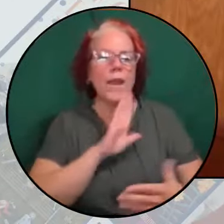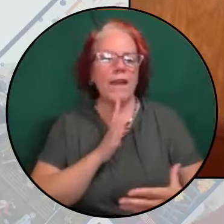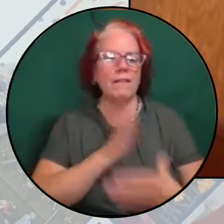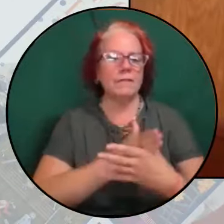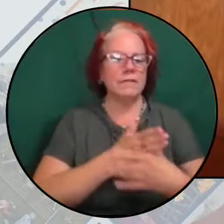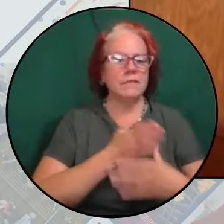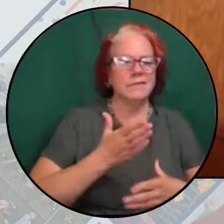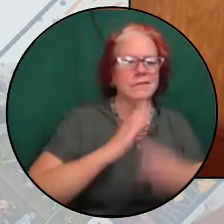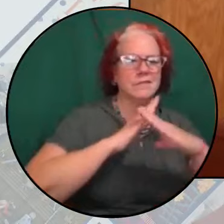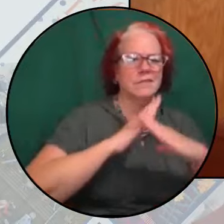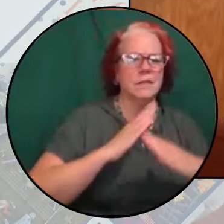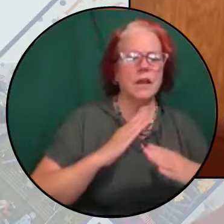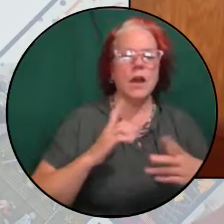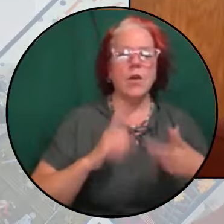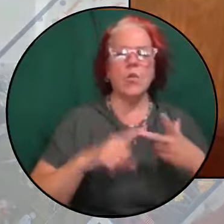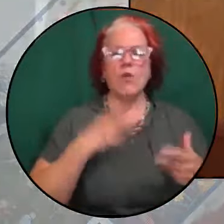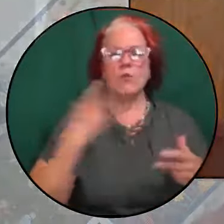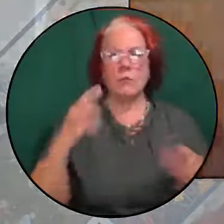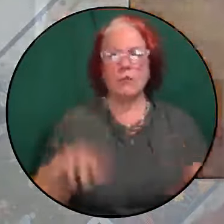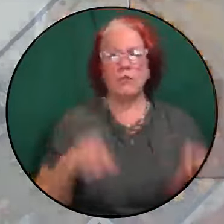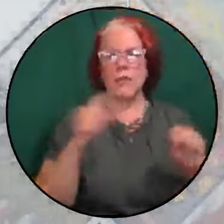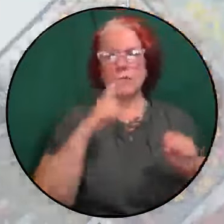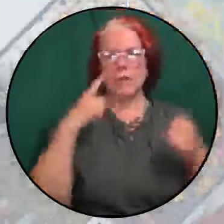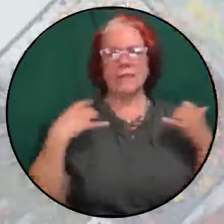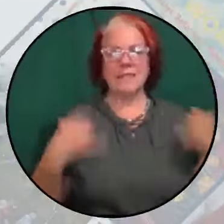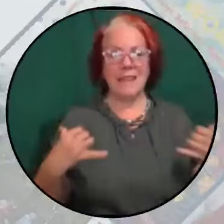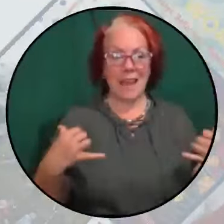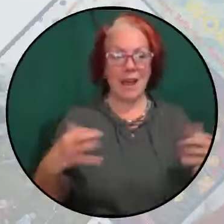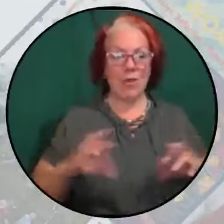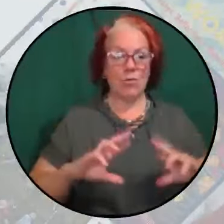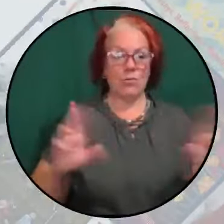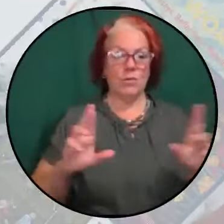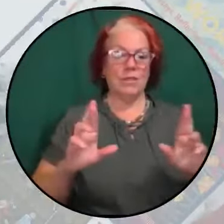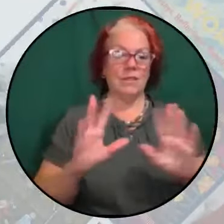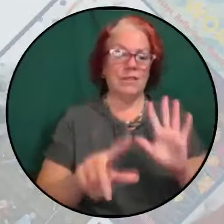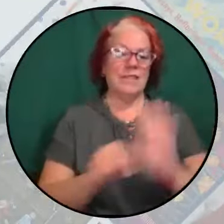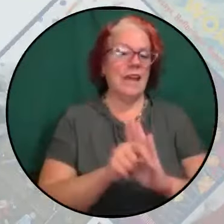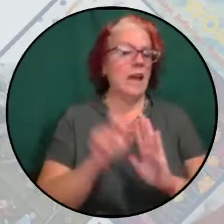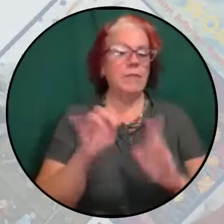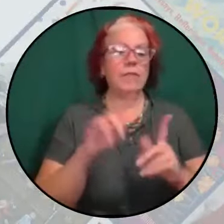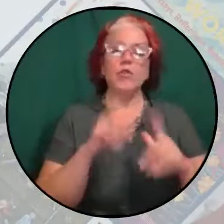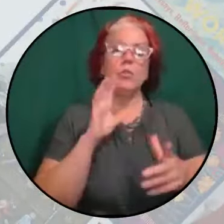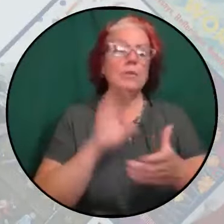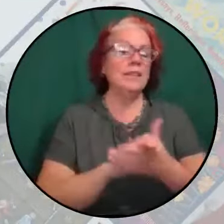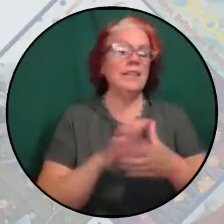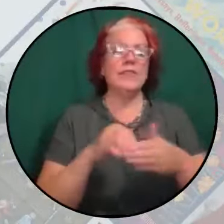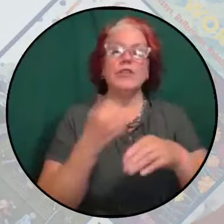What risks are you taking? Because now is the time to do that if you believe in the freedom of anybody.